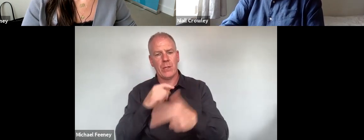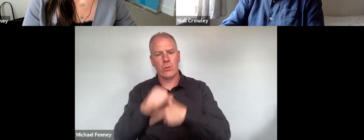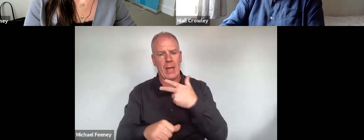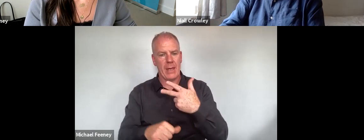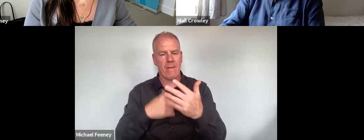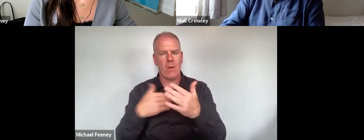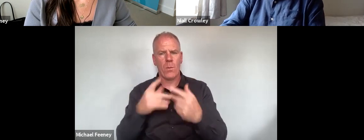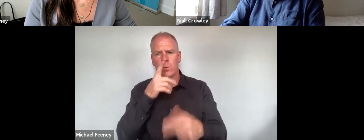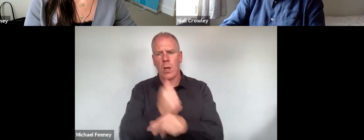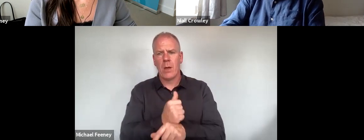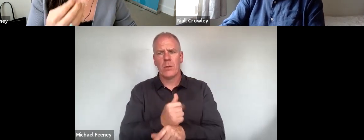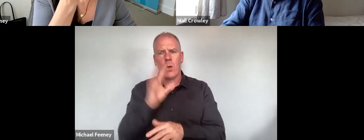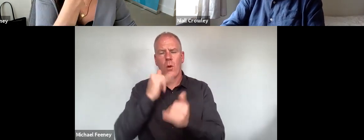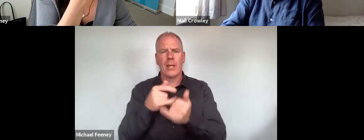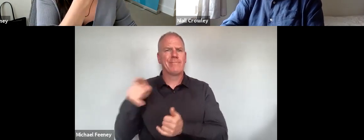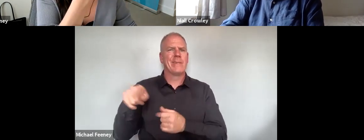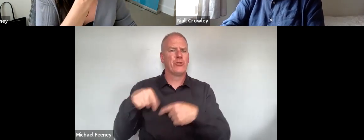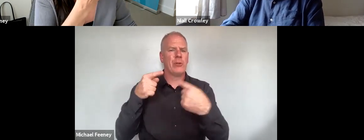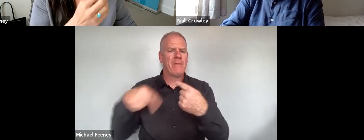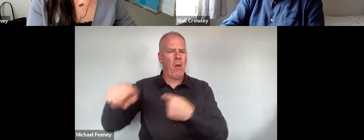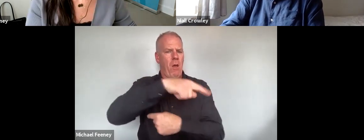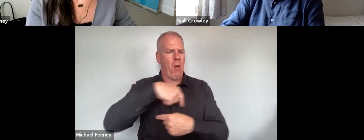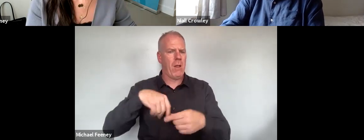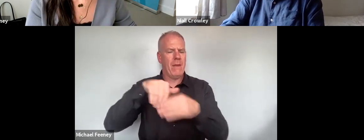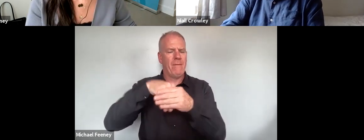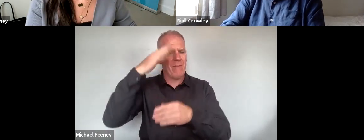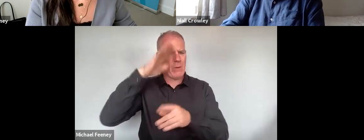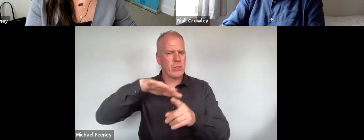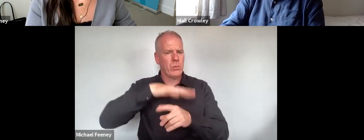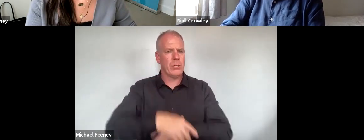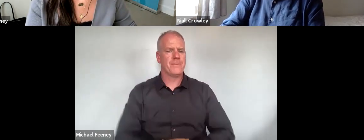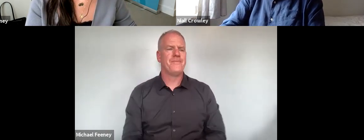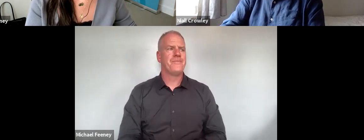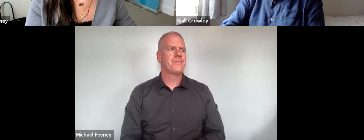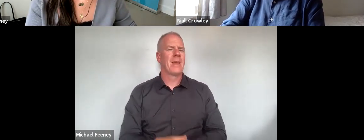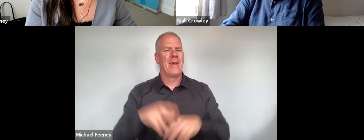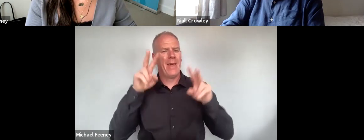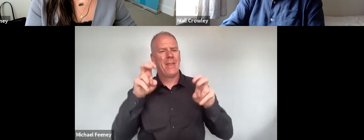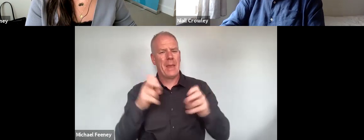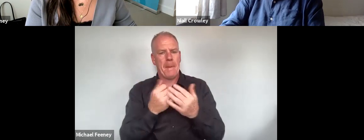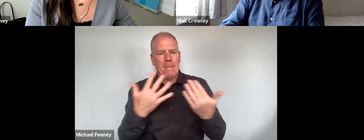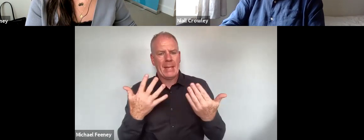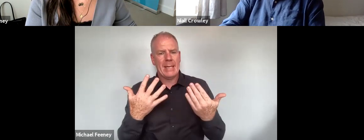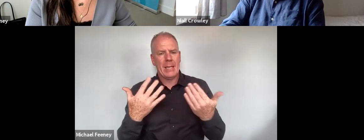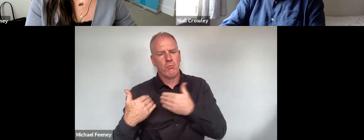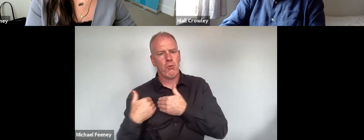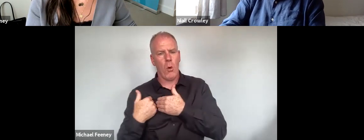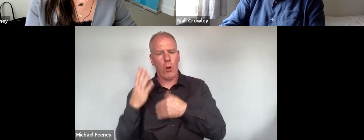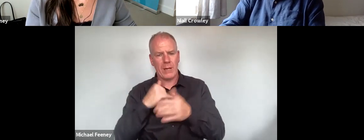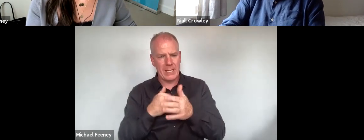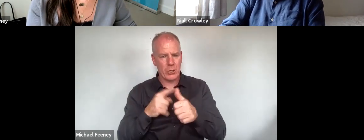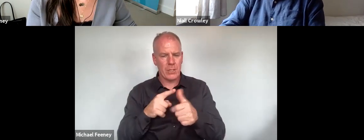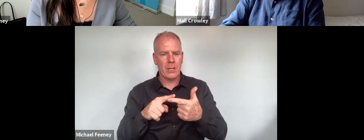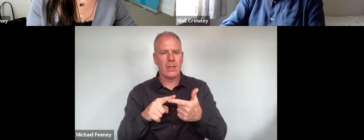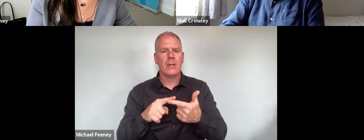frame that seem to me to present challenges for all of us here in the Irish context. Themes of multi-mandate bodies, of litigation and